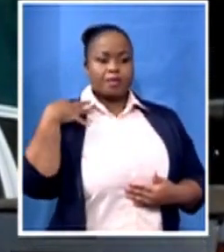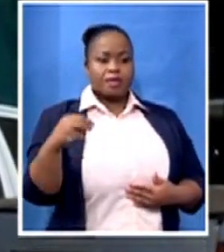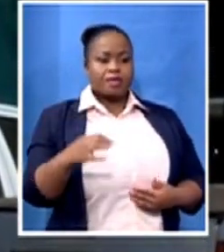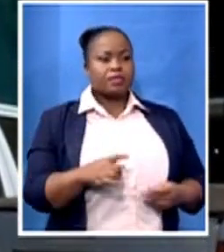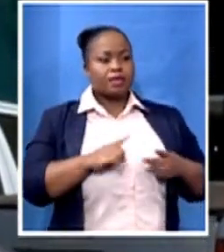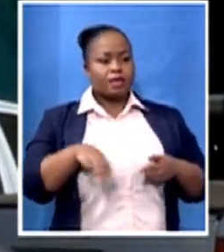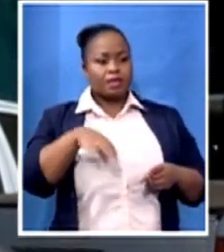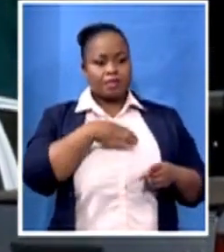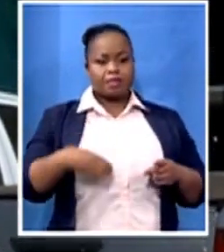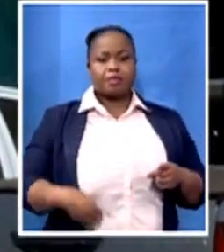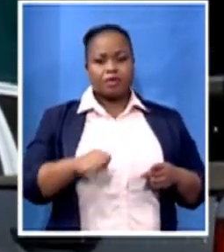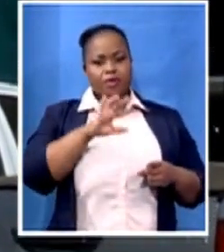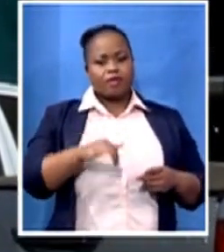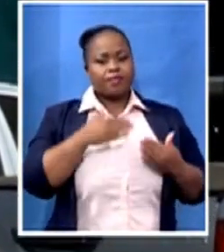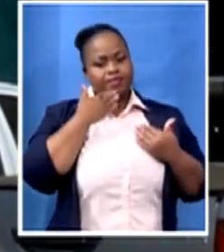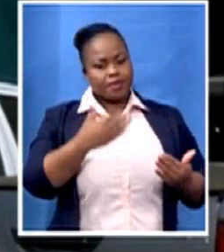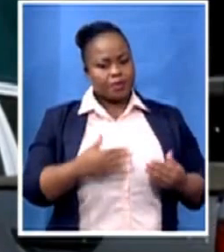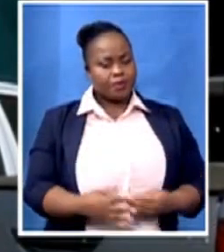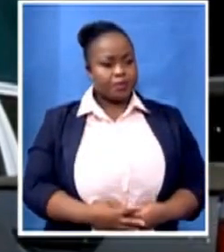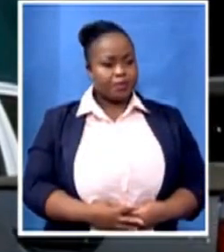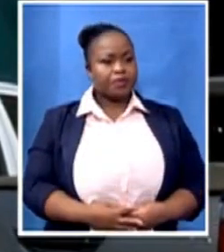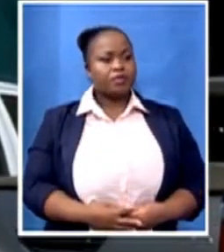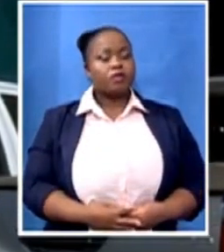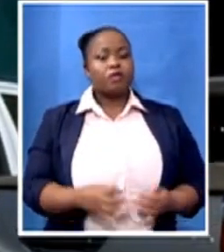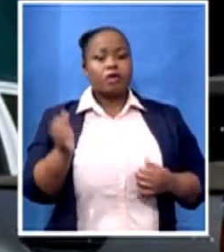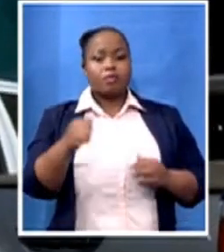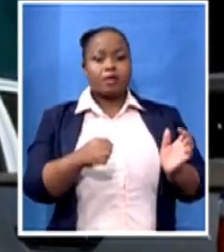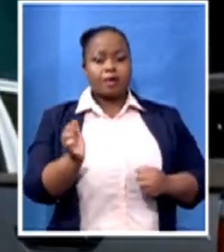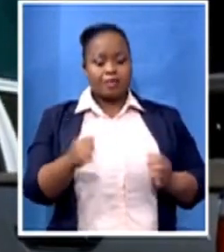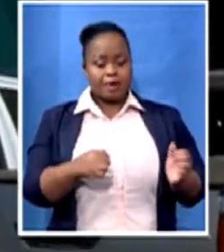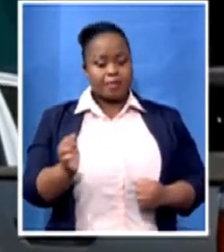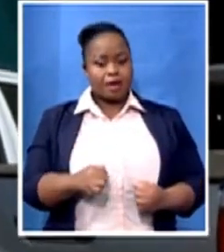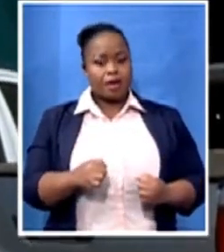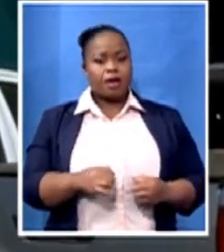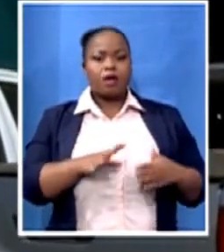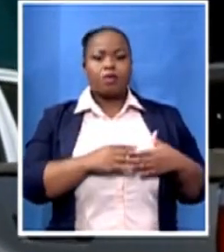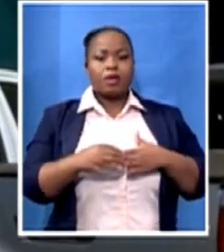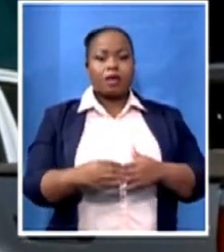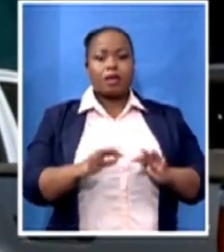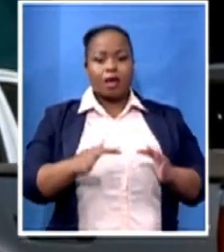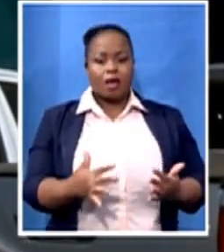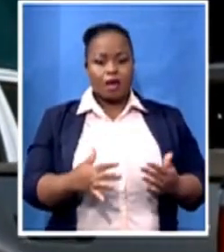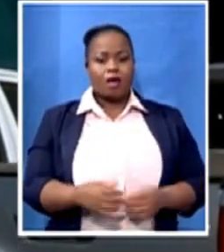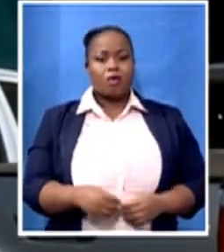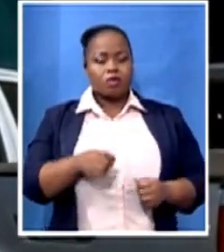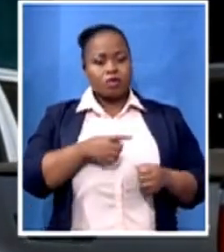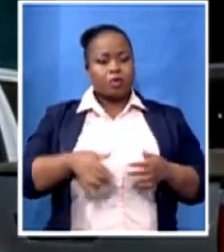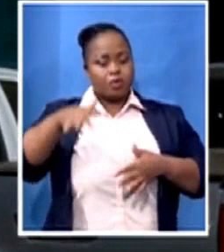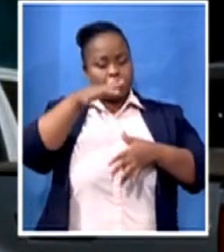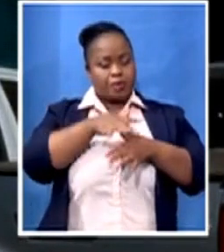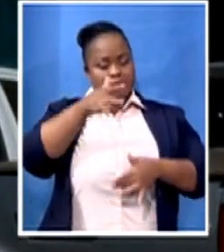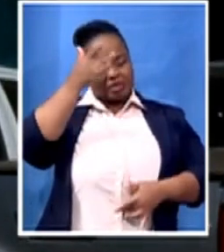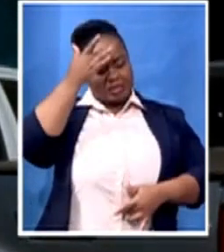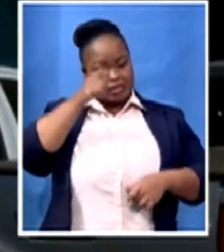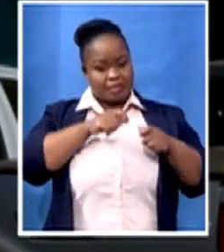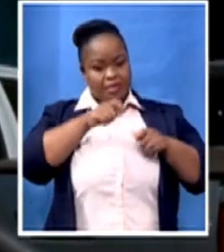In terms of the deployment, the deployment is going to be guided by our epicenters. We know that Port Elizabeth, Nesse Mandela to